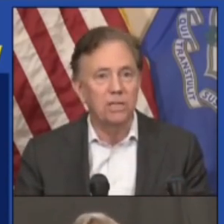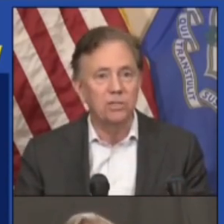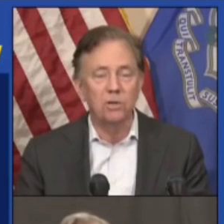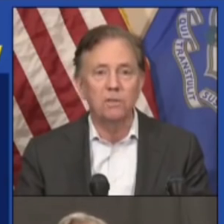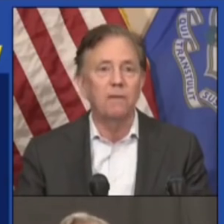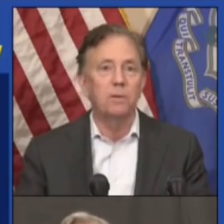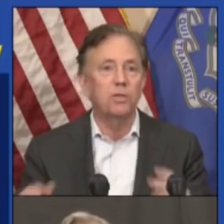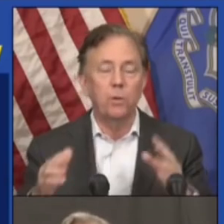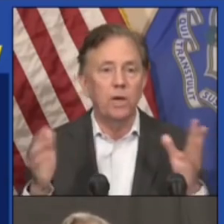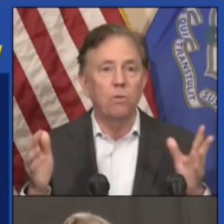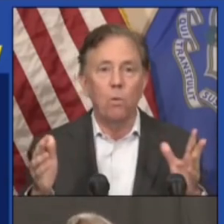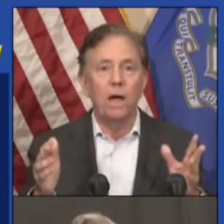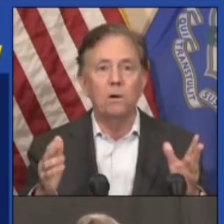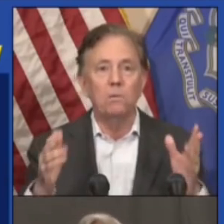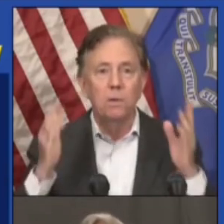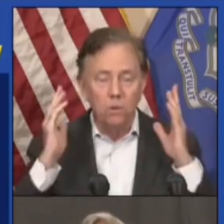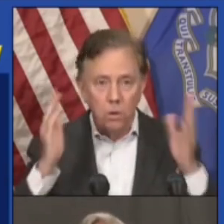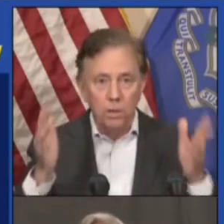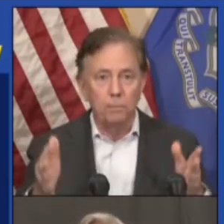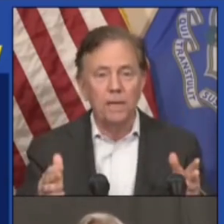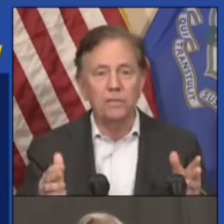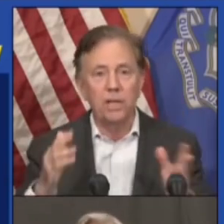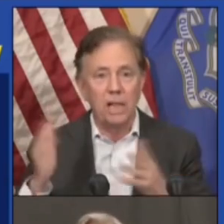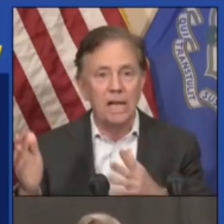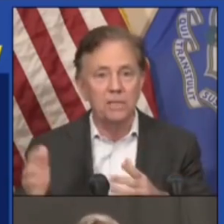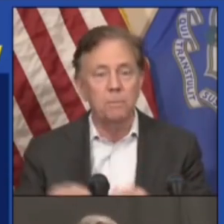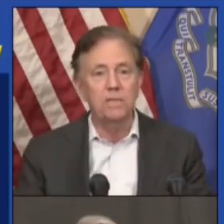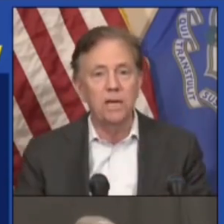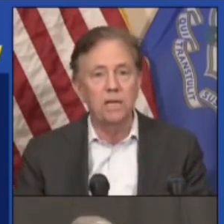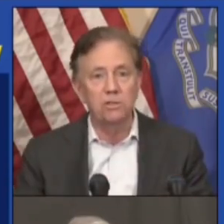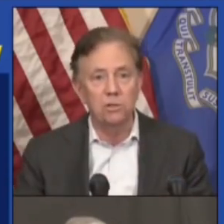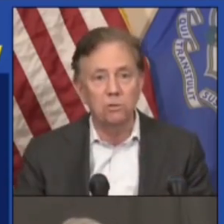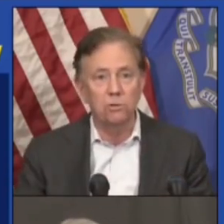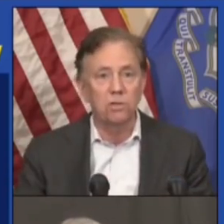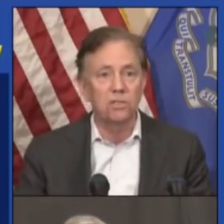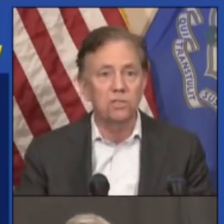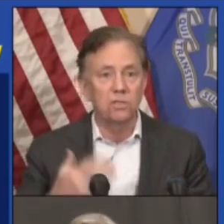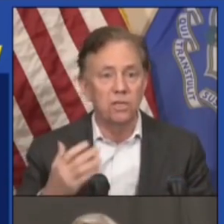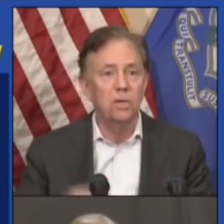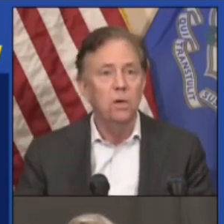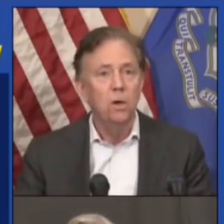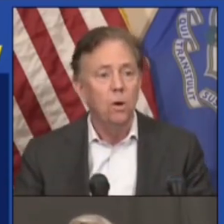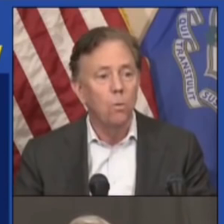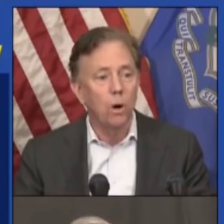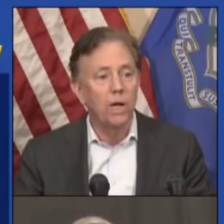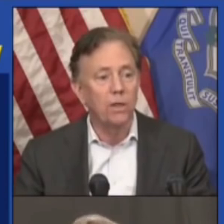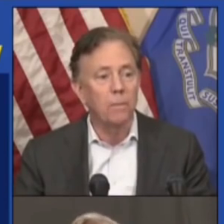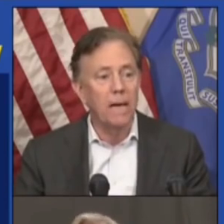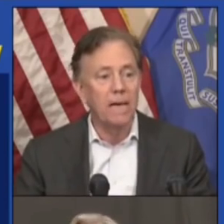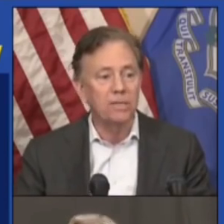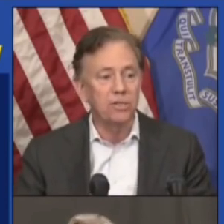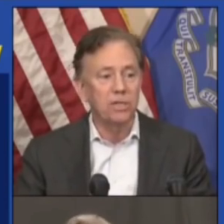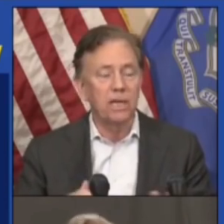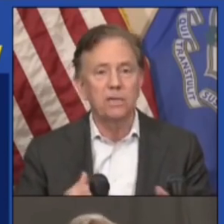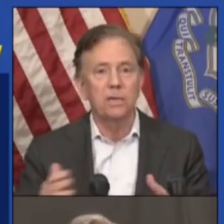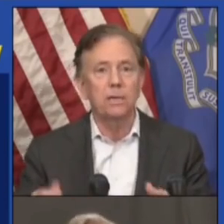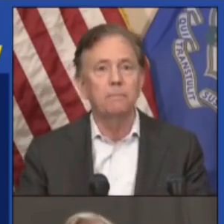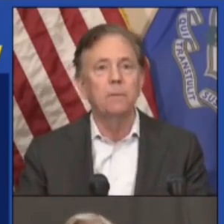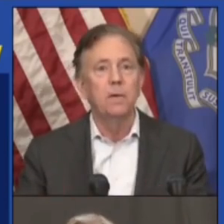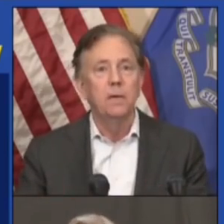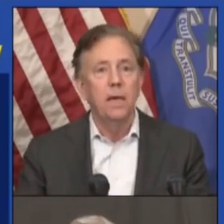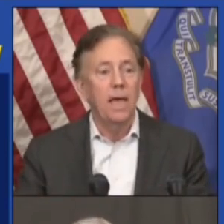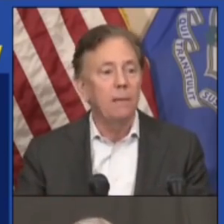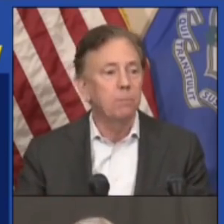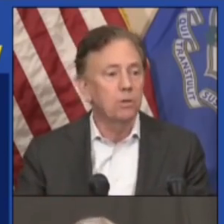in Manchester. They've been doing it well. All the plexiglass, maintaining the social distancing, wearing of the mask, and